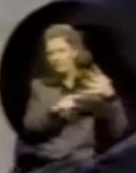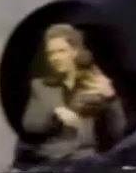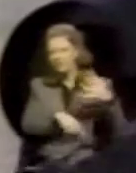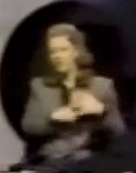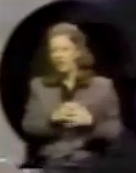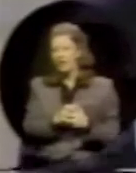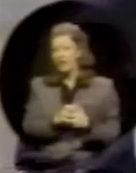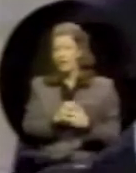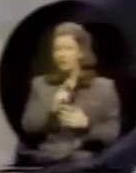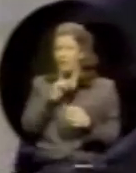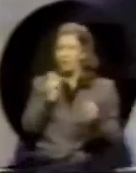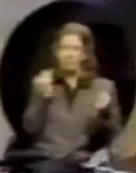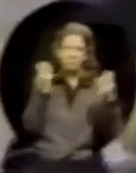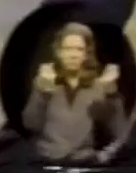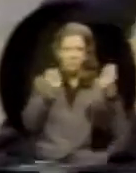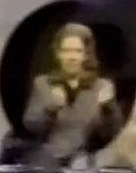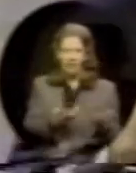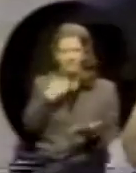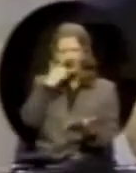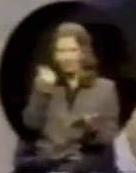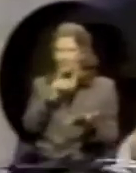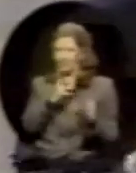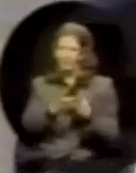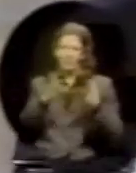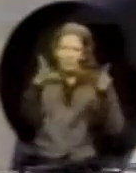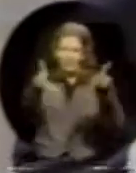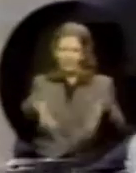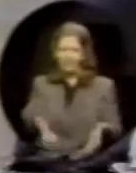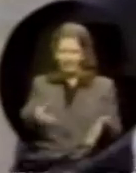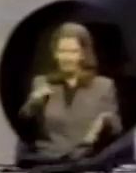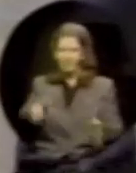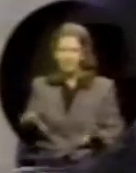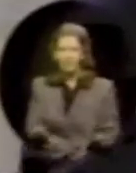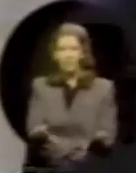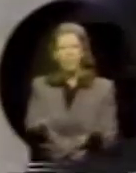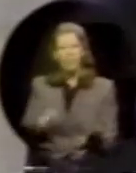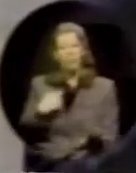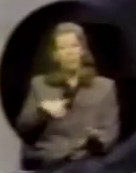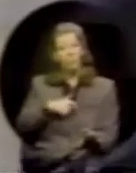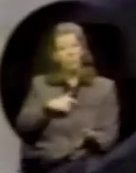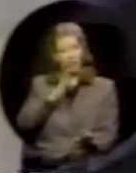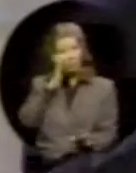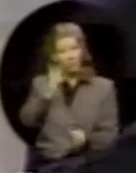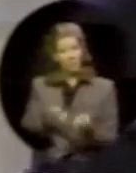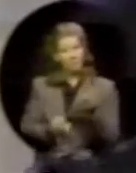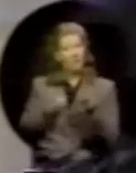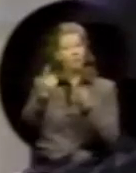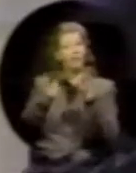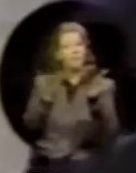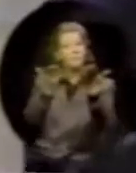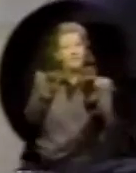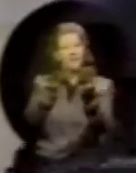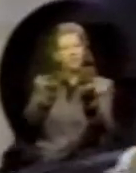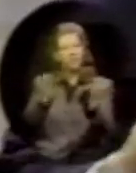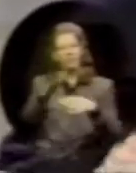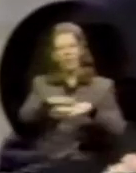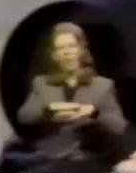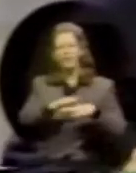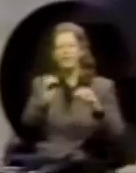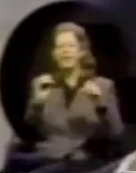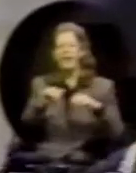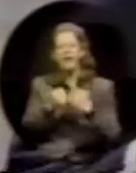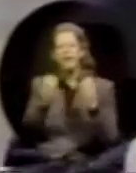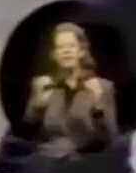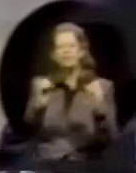There are so many because there's so much that's left to do. We will be making recommendations on education of children